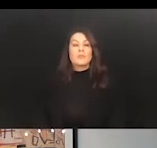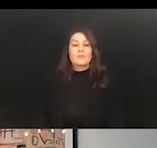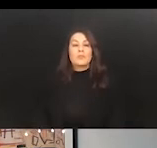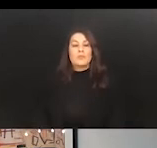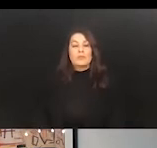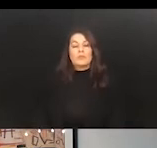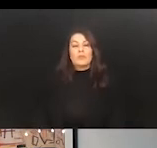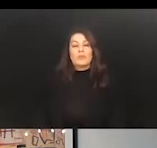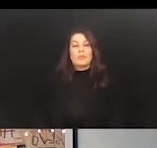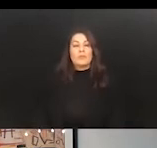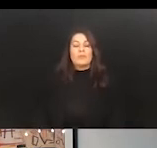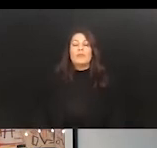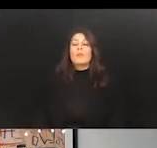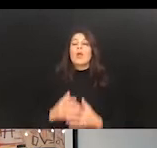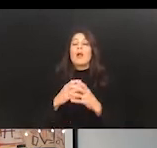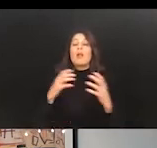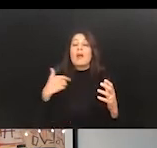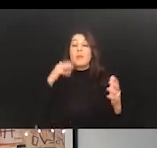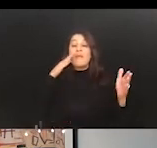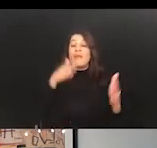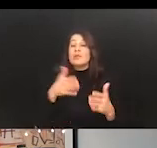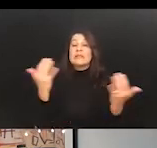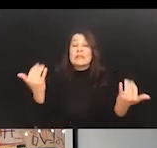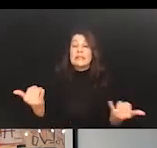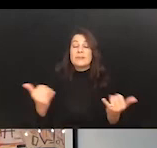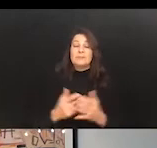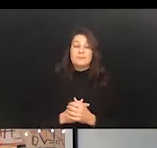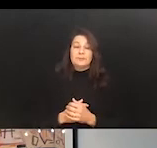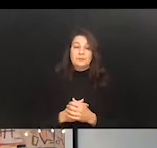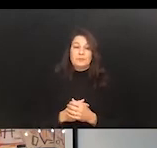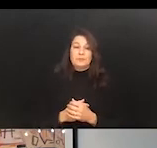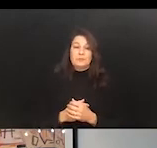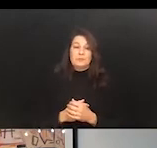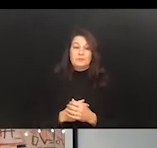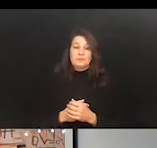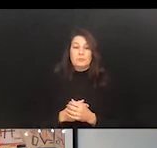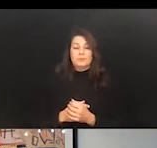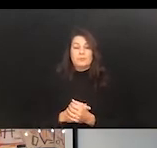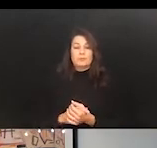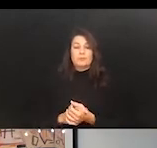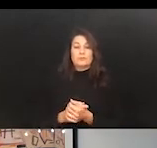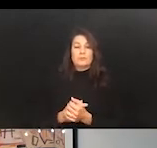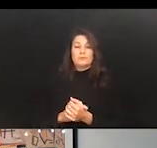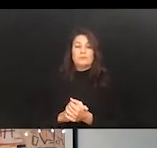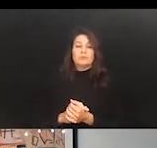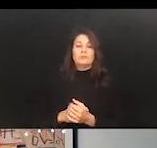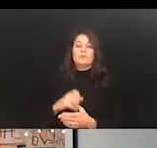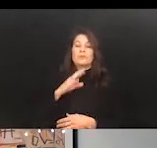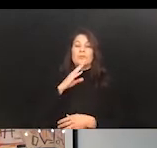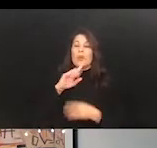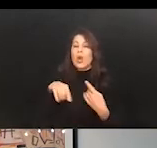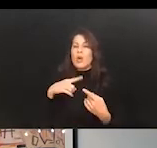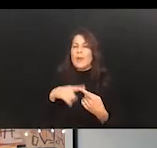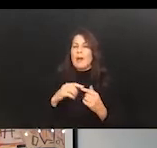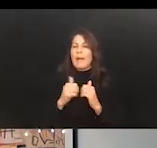So much of what I'll focus on today, given what much of you do, is, is talk about really how